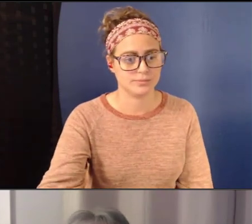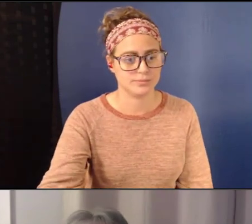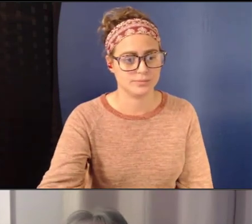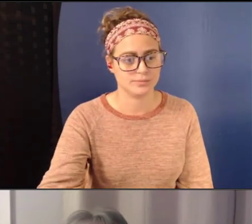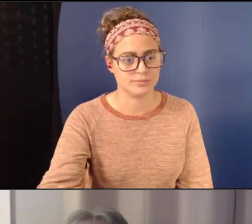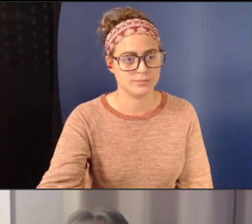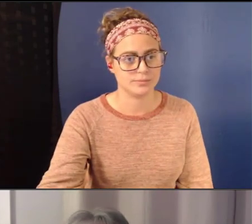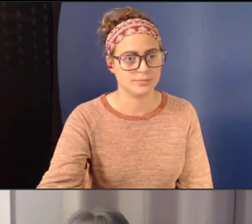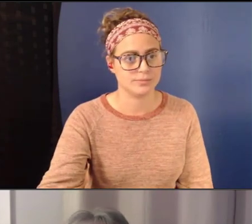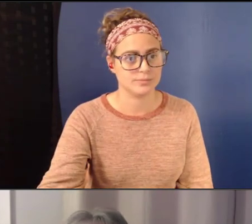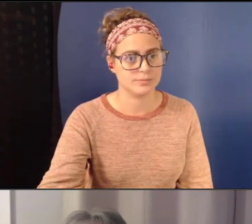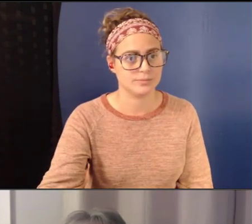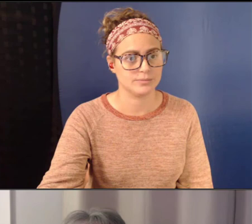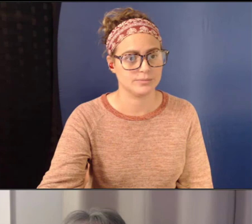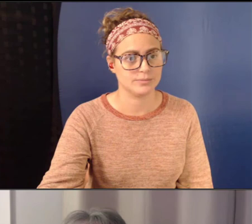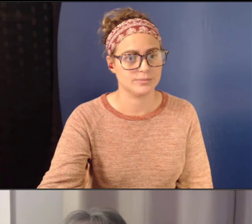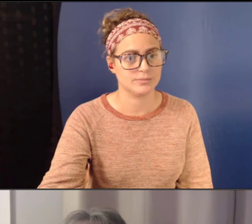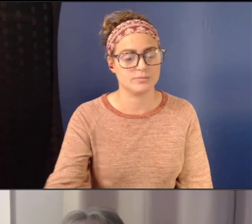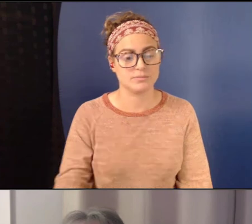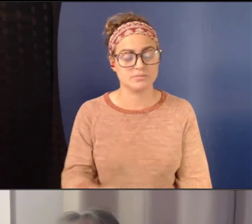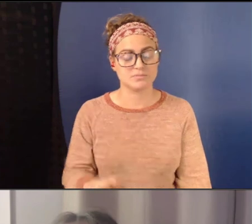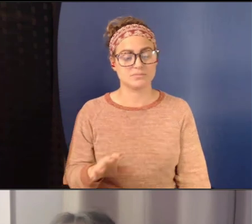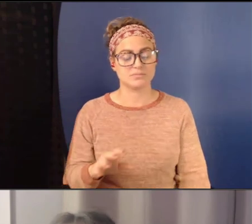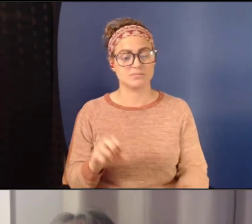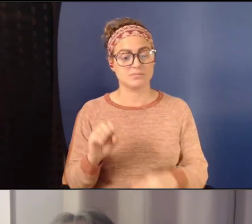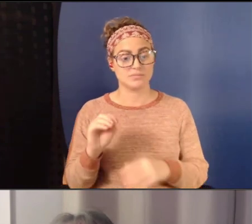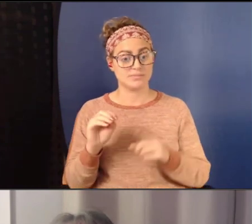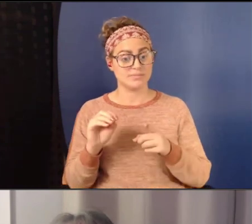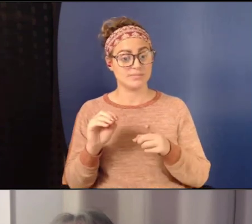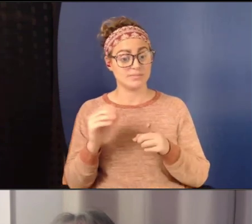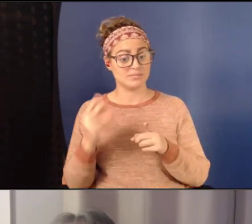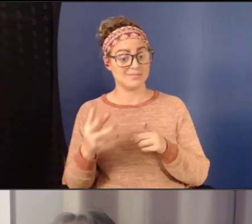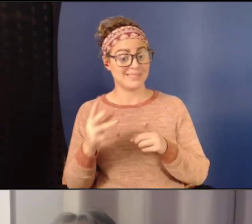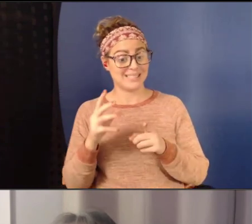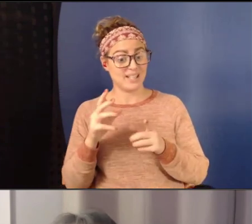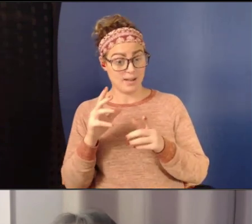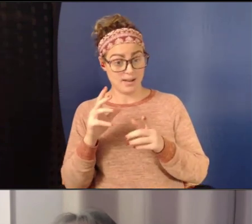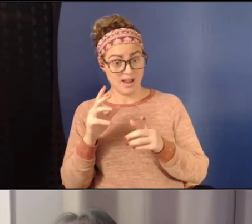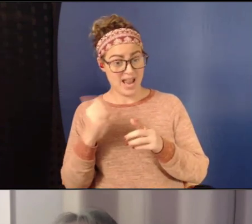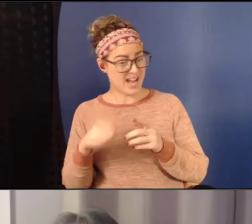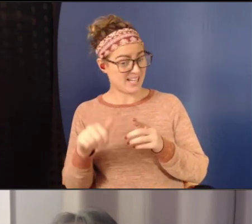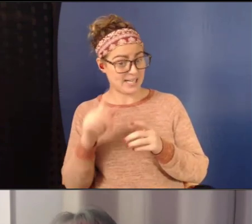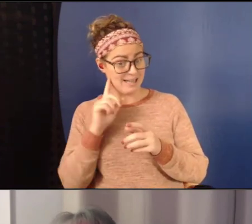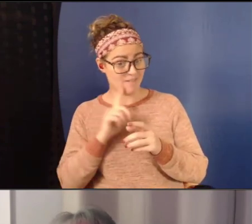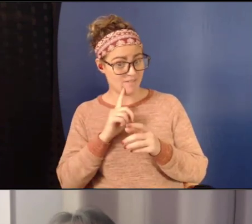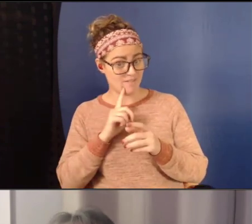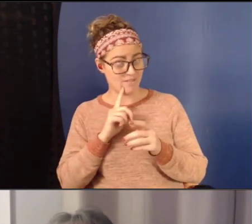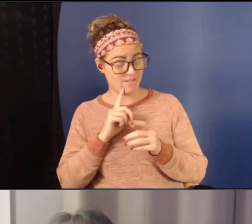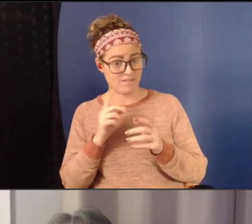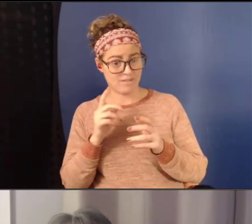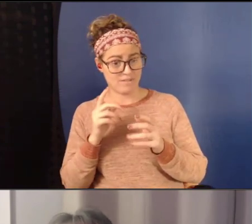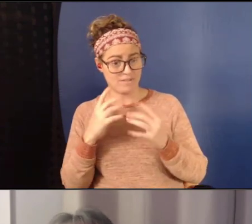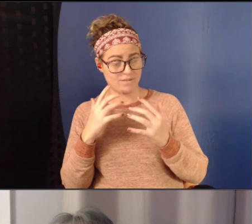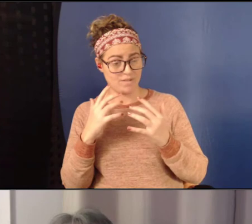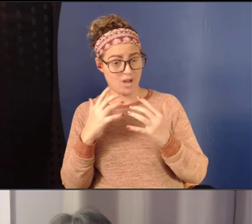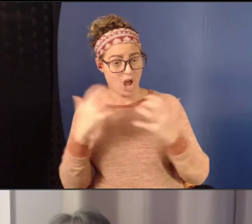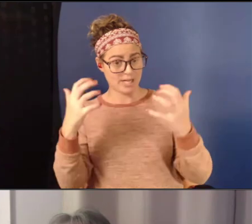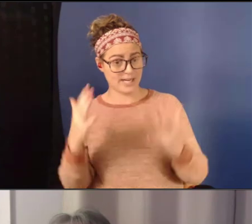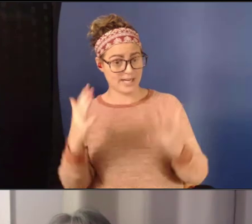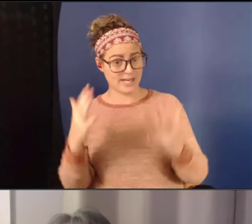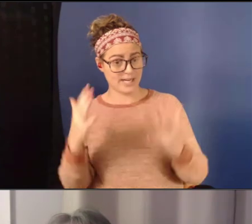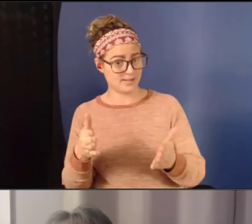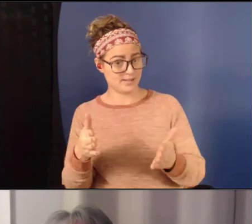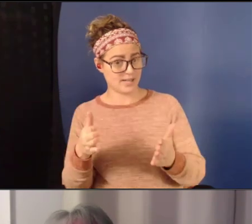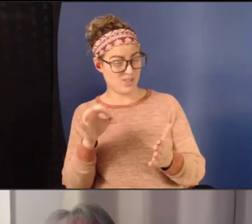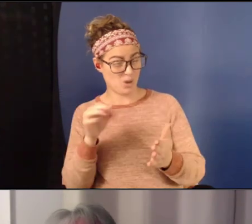Yeah, I think it's important because their language is different than the language we even understand, right? Like I was just surveying third through fifth graders all week and they